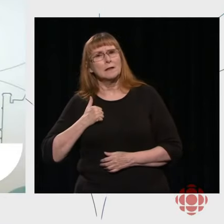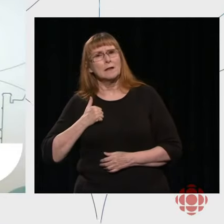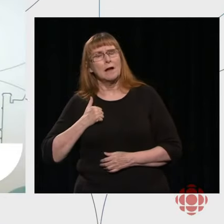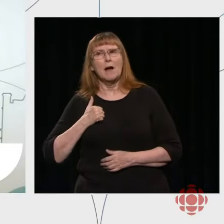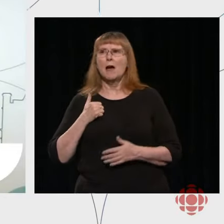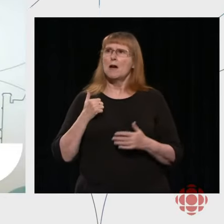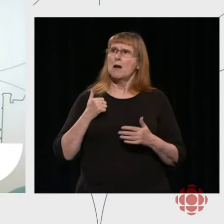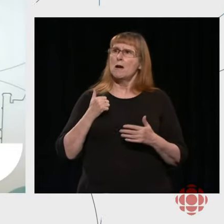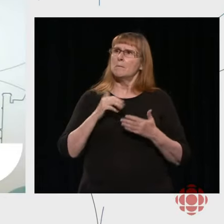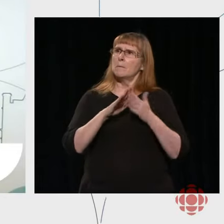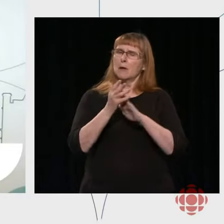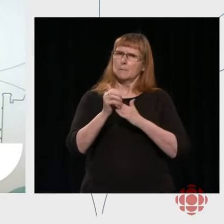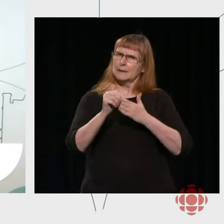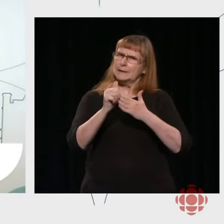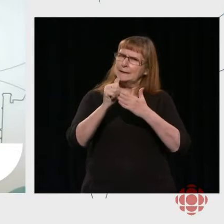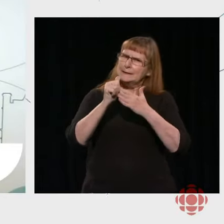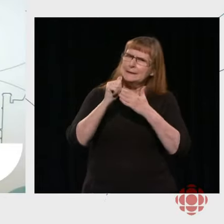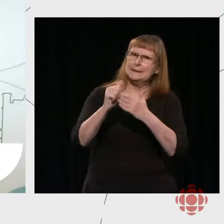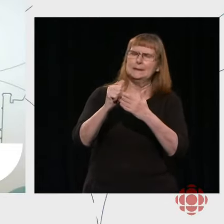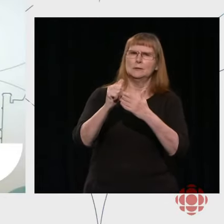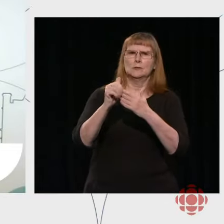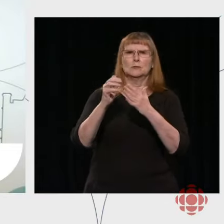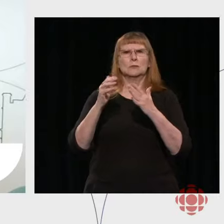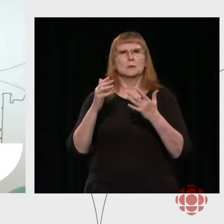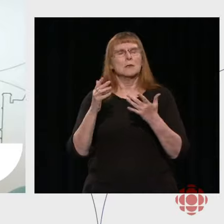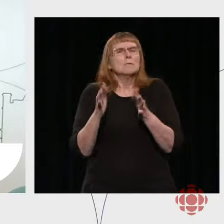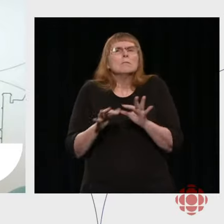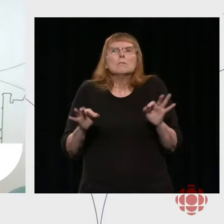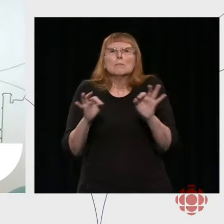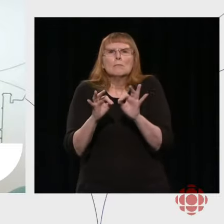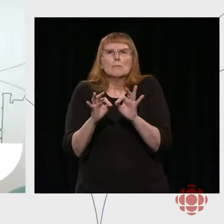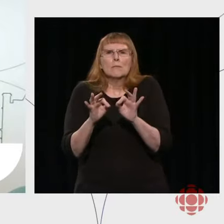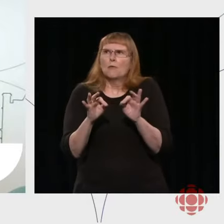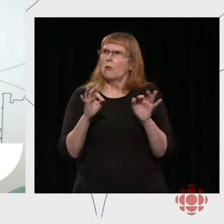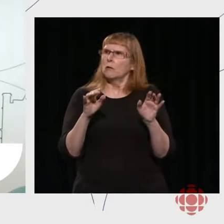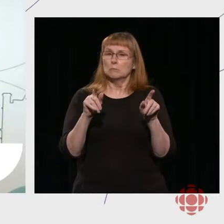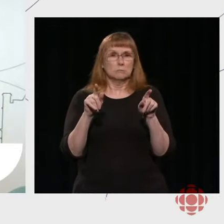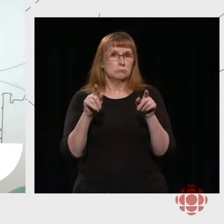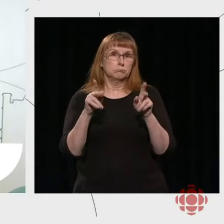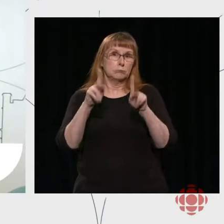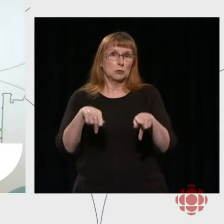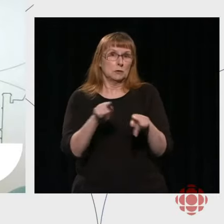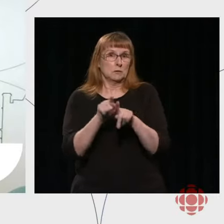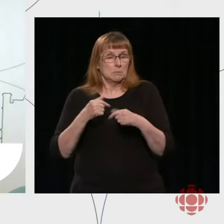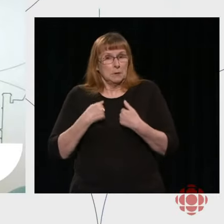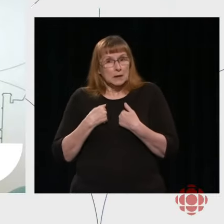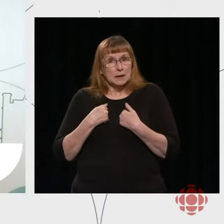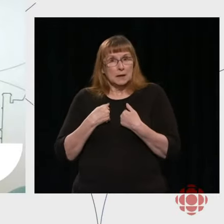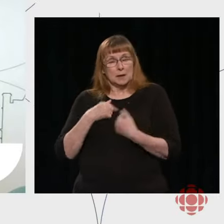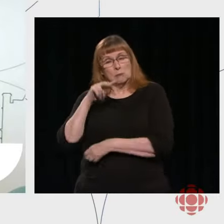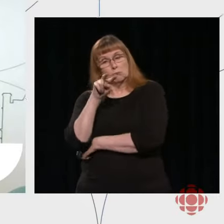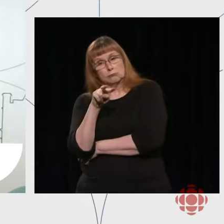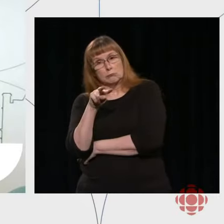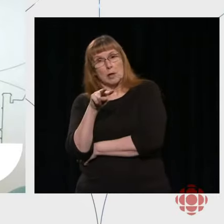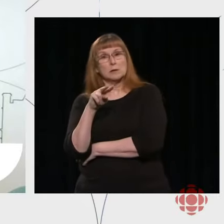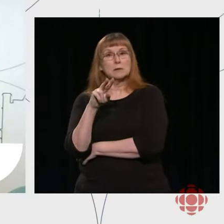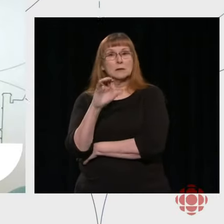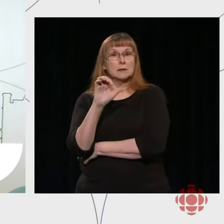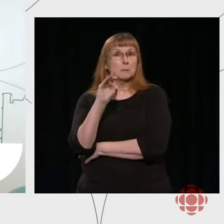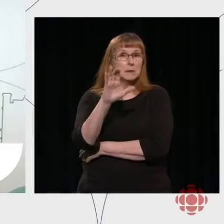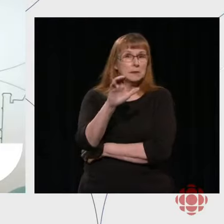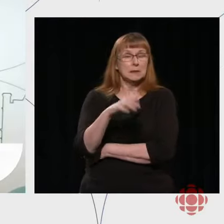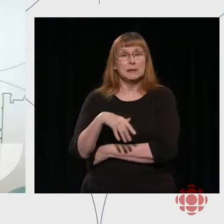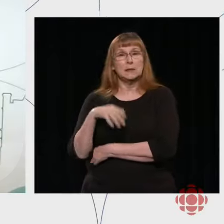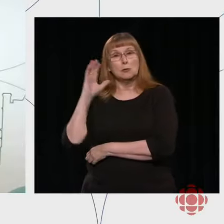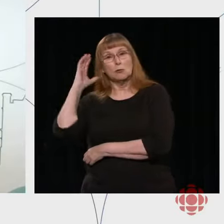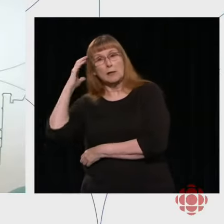on this file, that's extremely important for people like me who watch CBC Radio Canada, because we know that there is